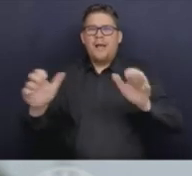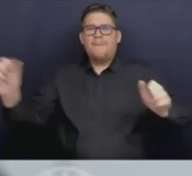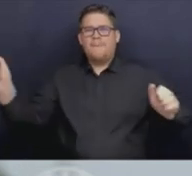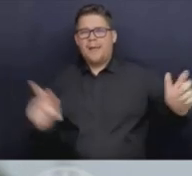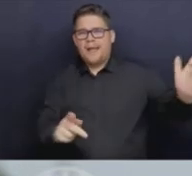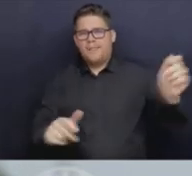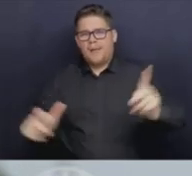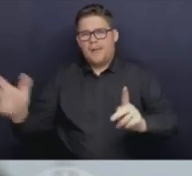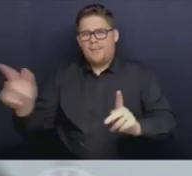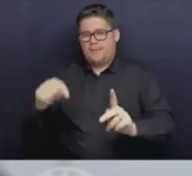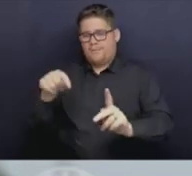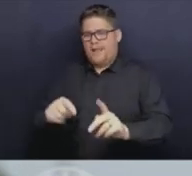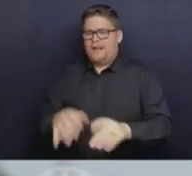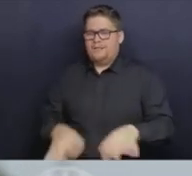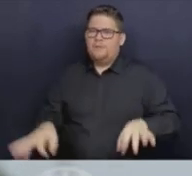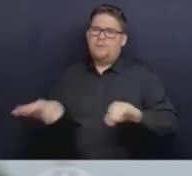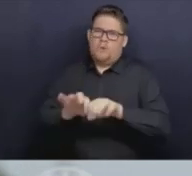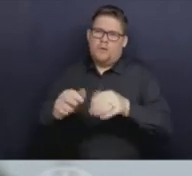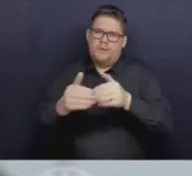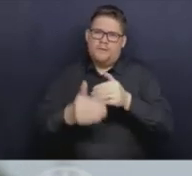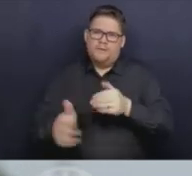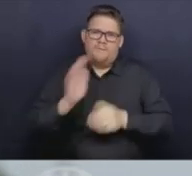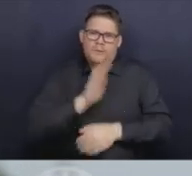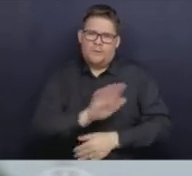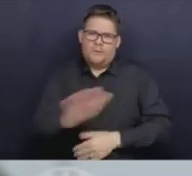lives. Thank you very much.